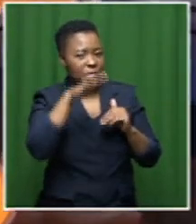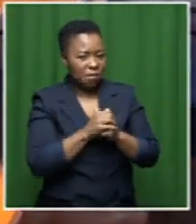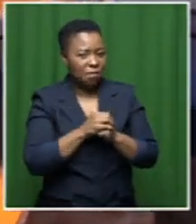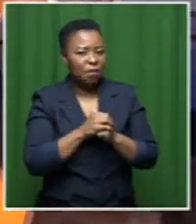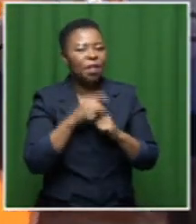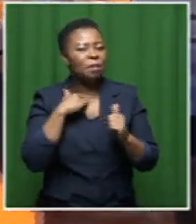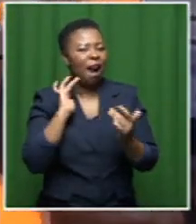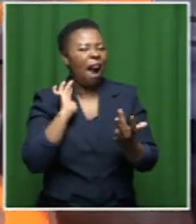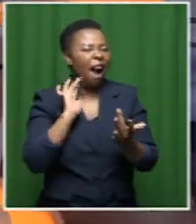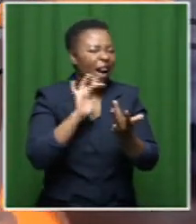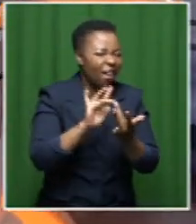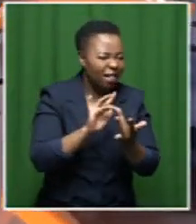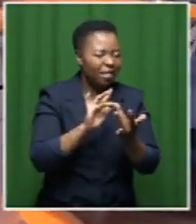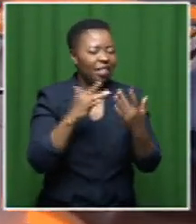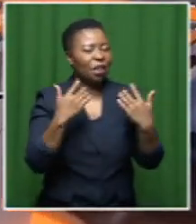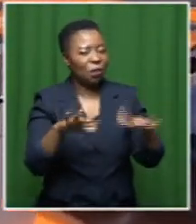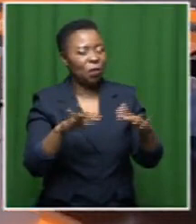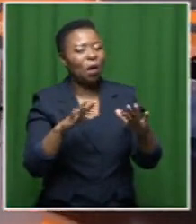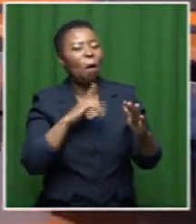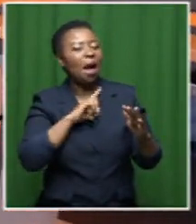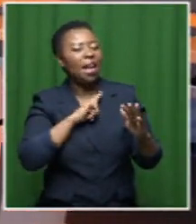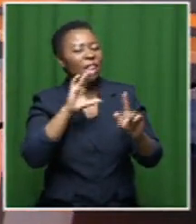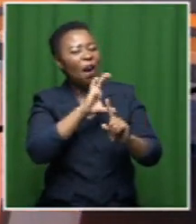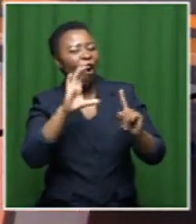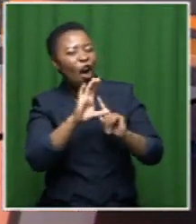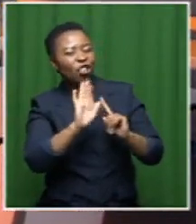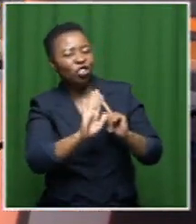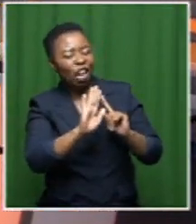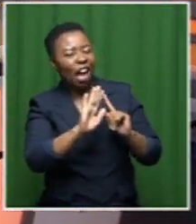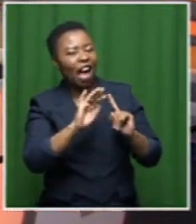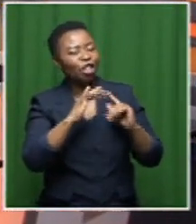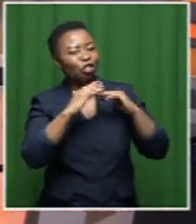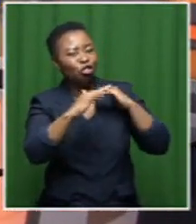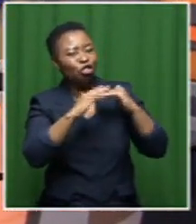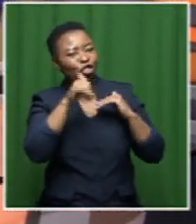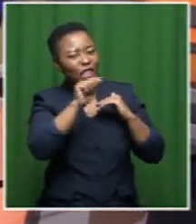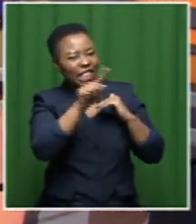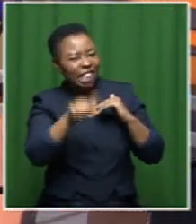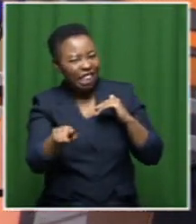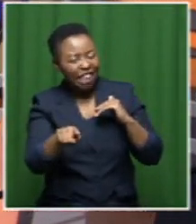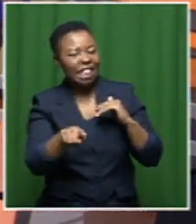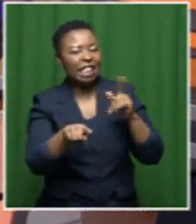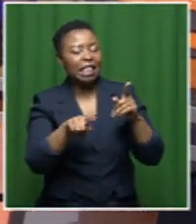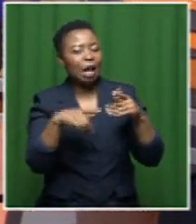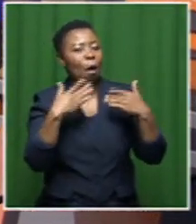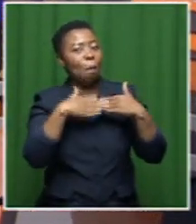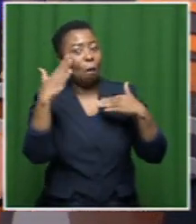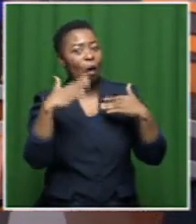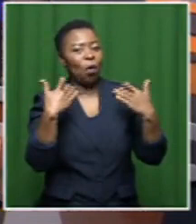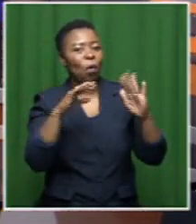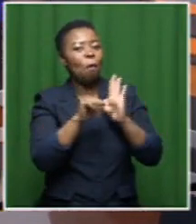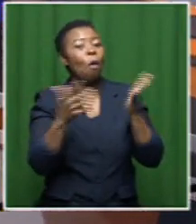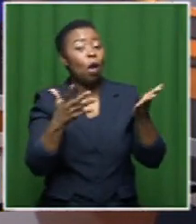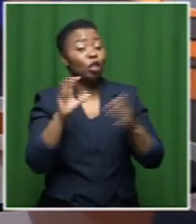just connected to it you know and I always felt like the culture of jazz was also very prevalent in in in Soweto where you know